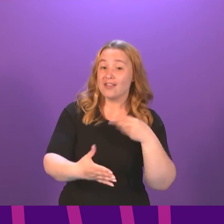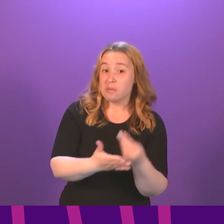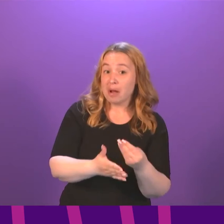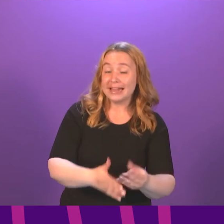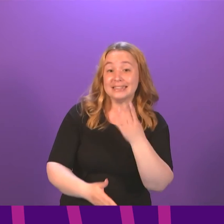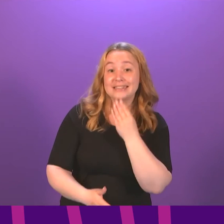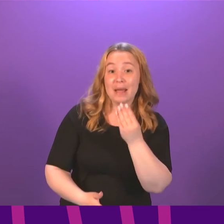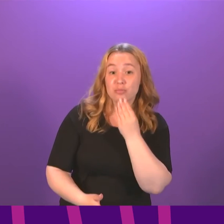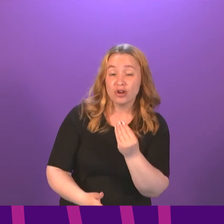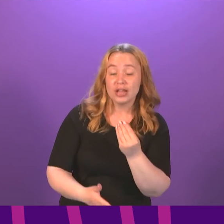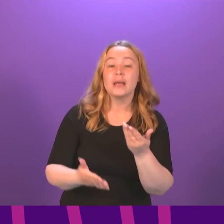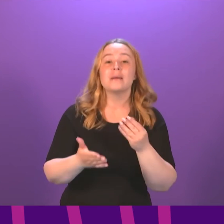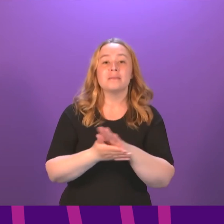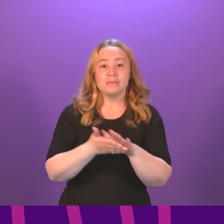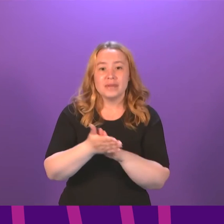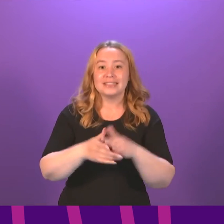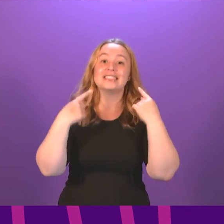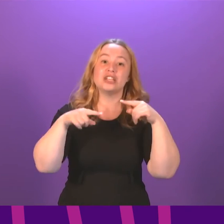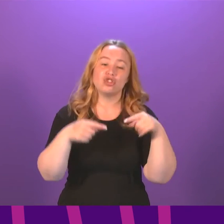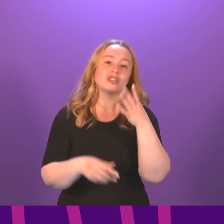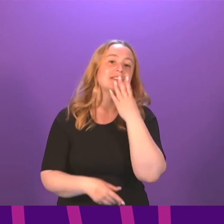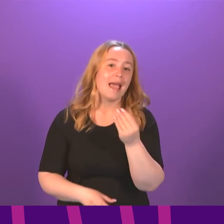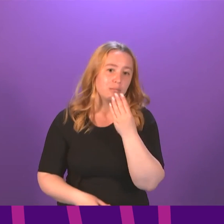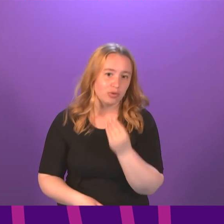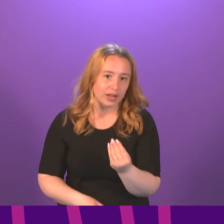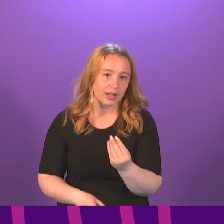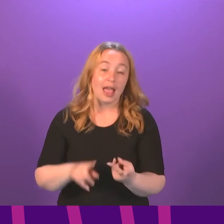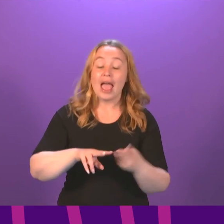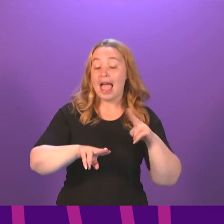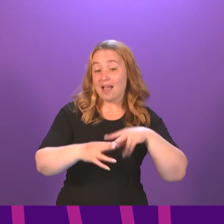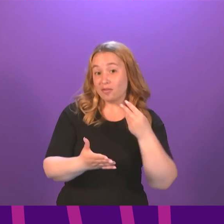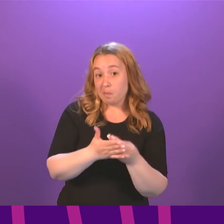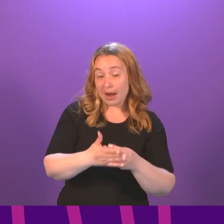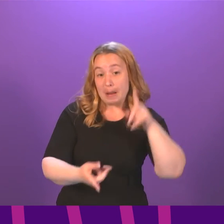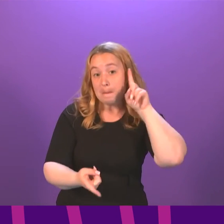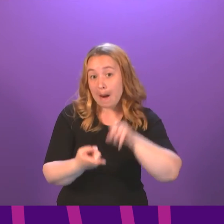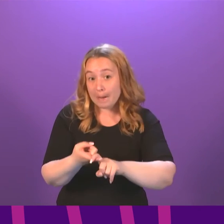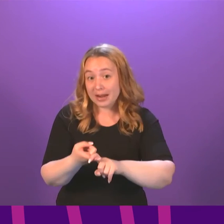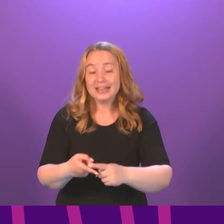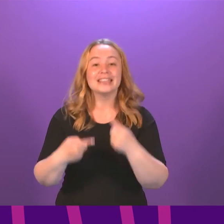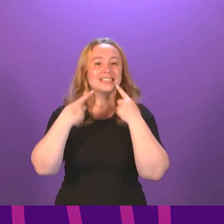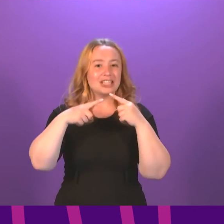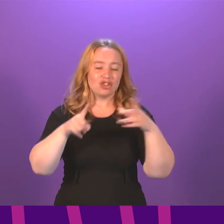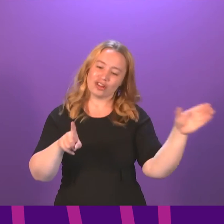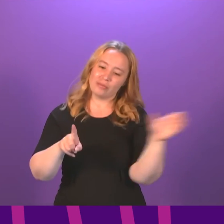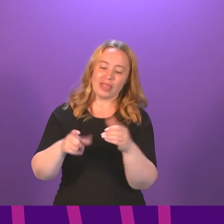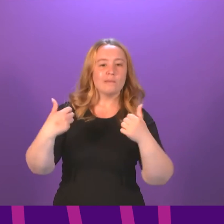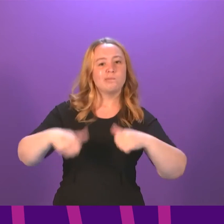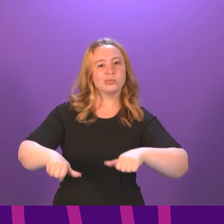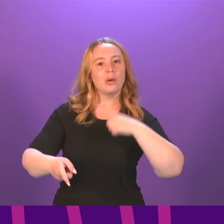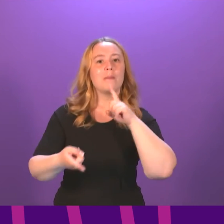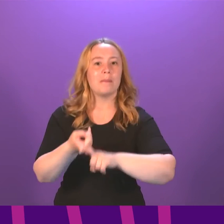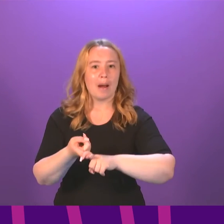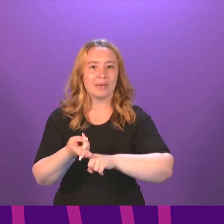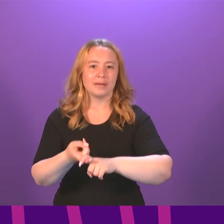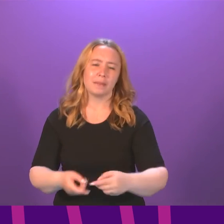teachers will be temporary. If the Scottish Government makes the money permanent, the teachers will be permanent. Will the First